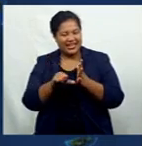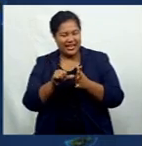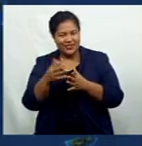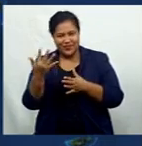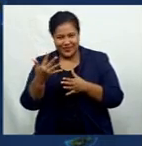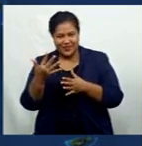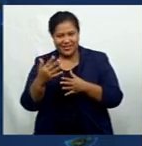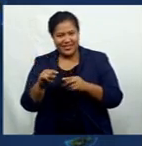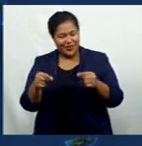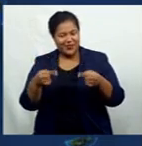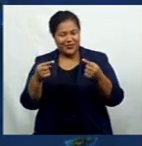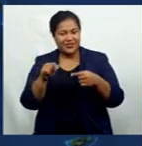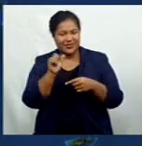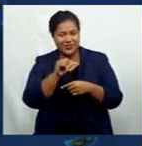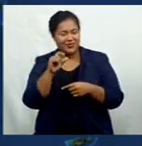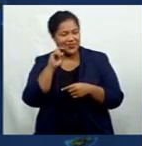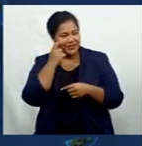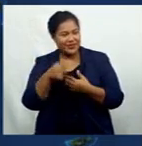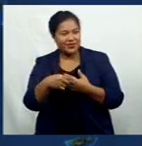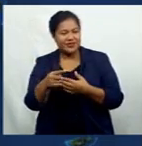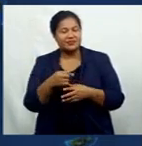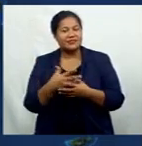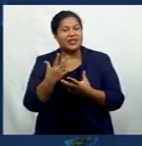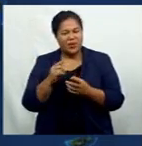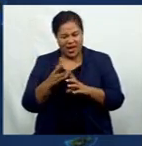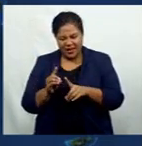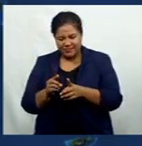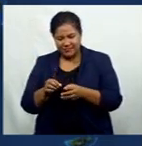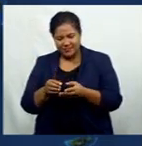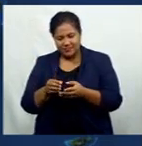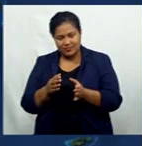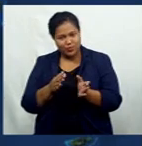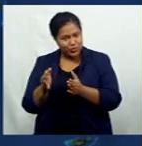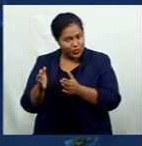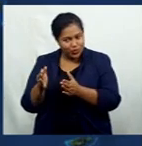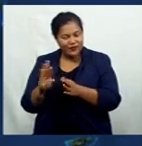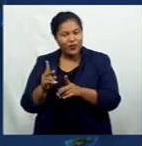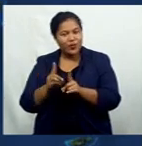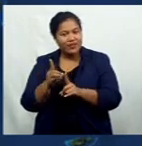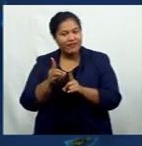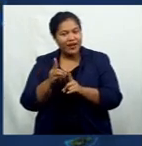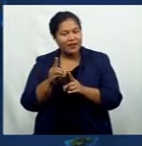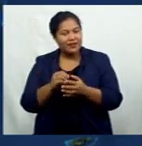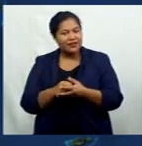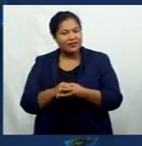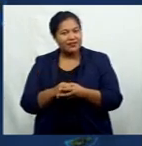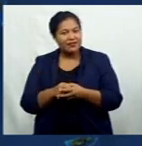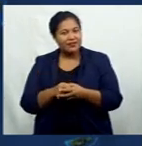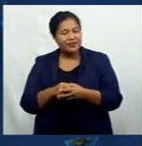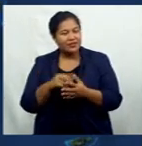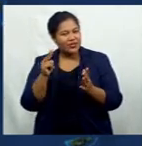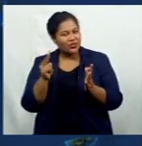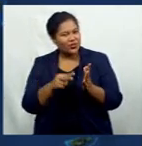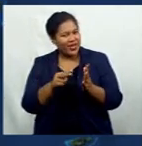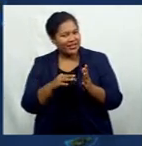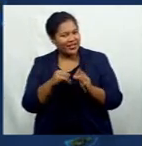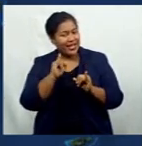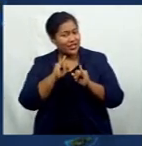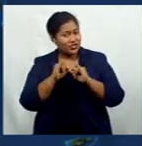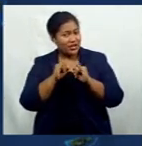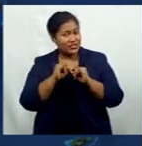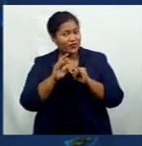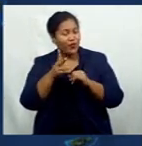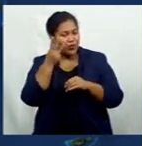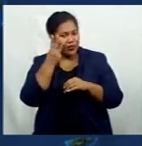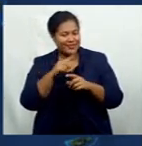and then further growth into the development and also looking at the introduction of women's competition